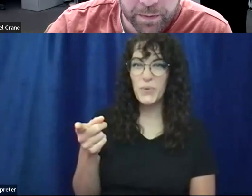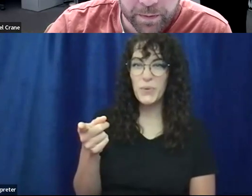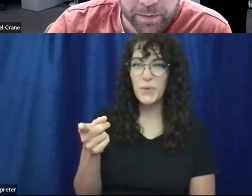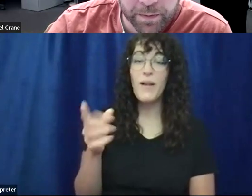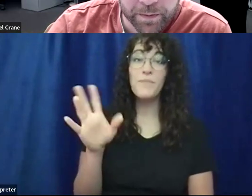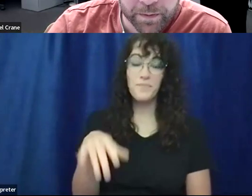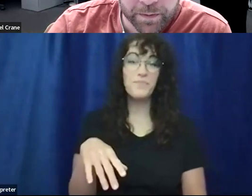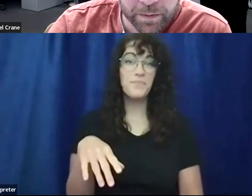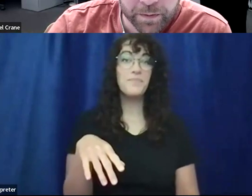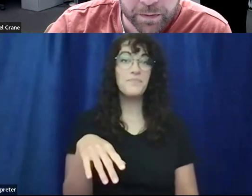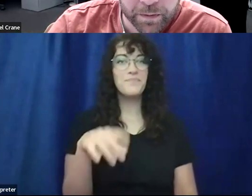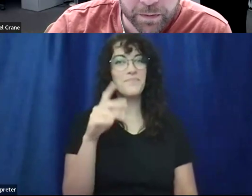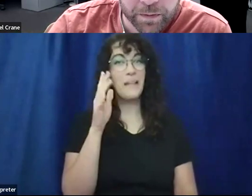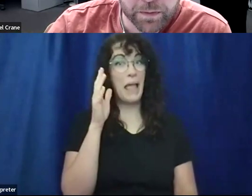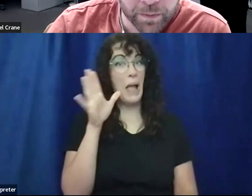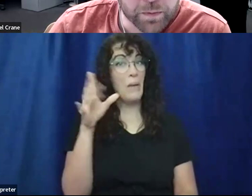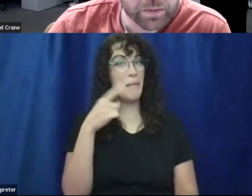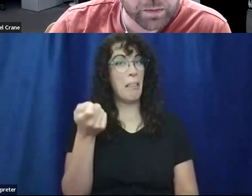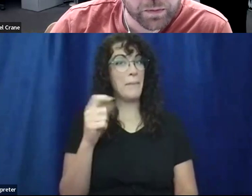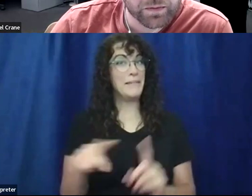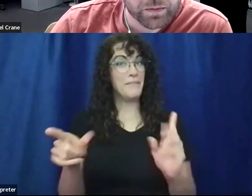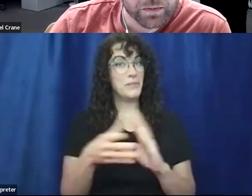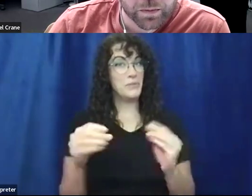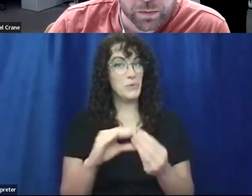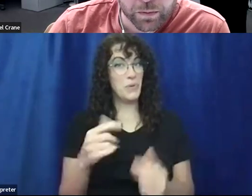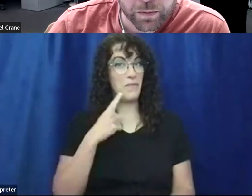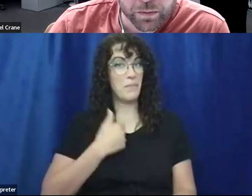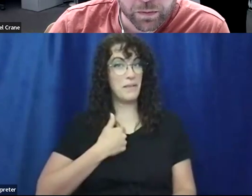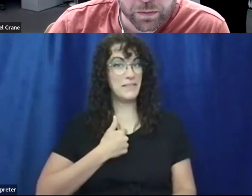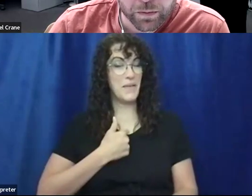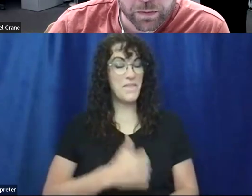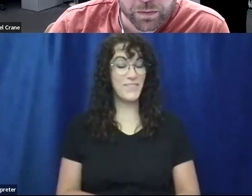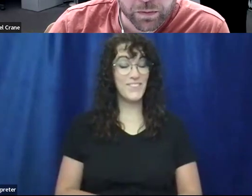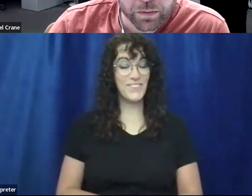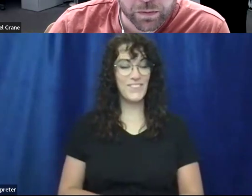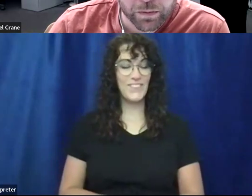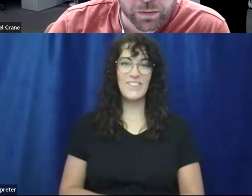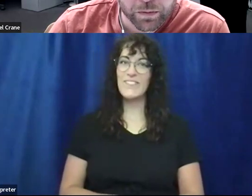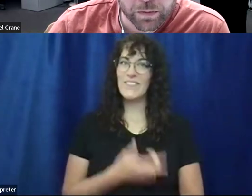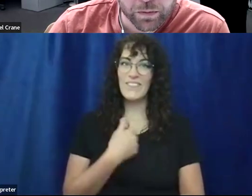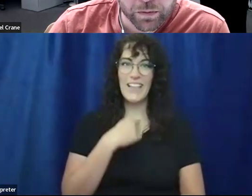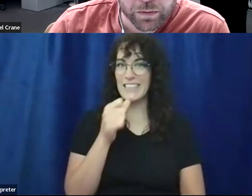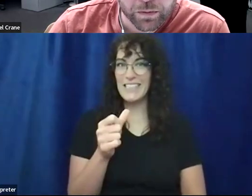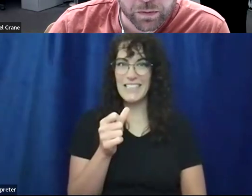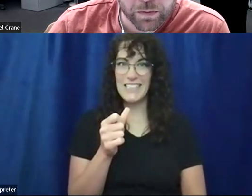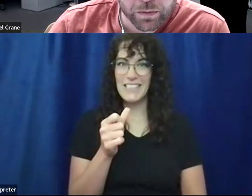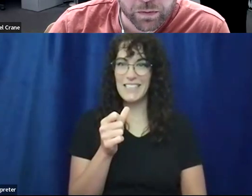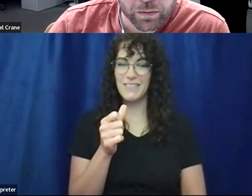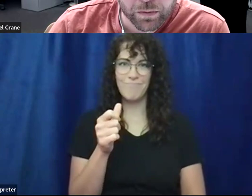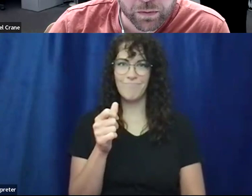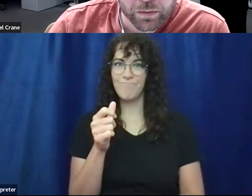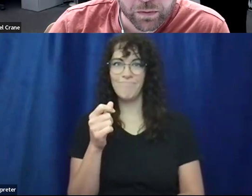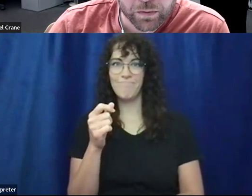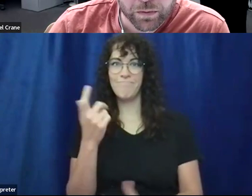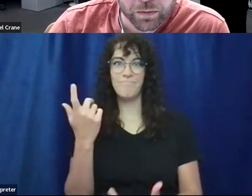I would tell us a slightly different story. Um, I didn't really come to the conclusion